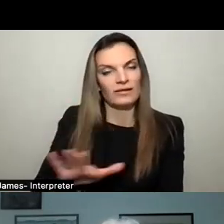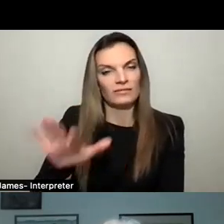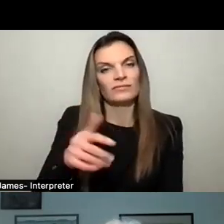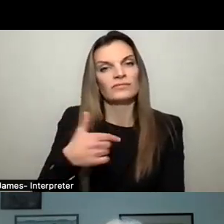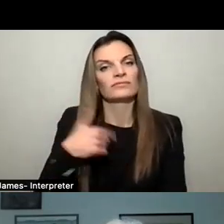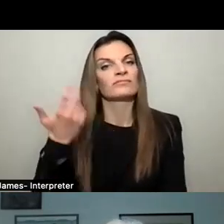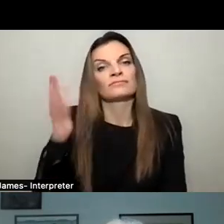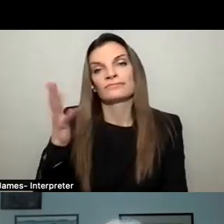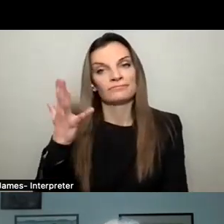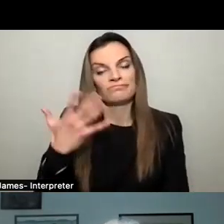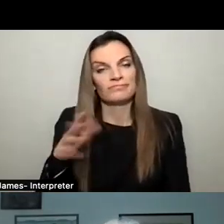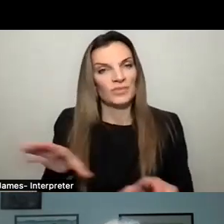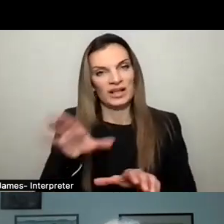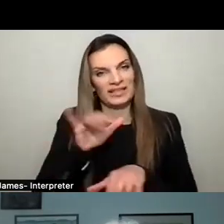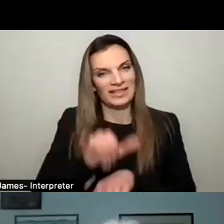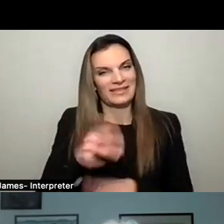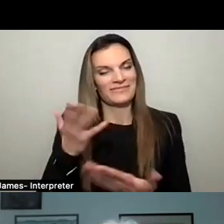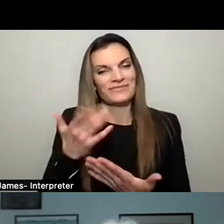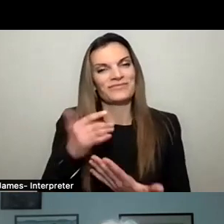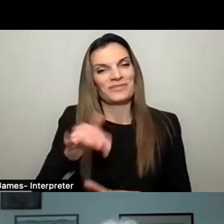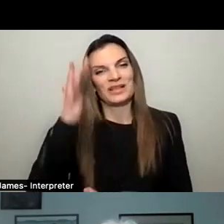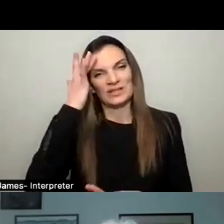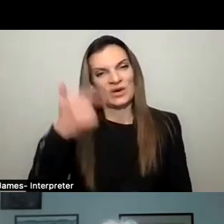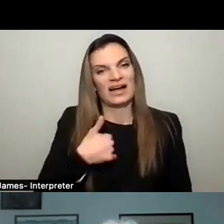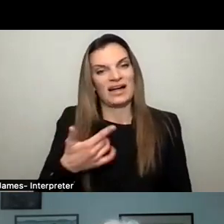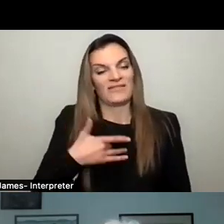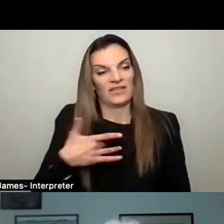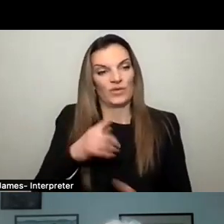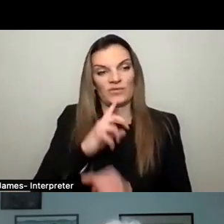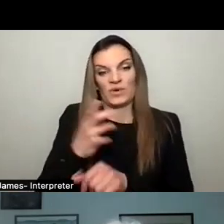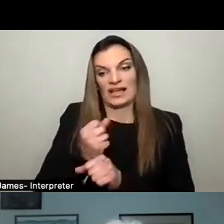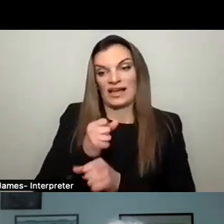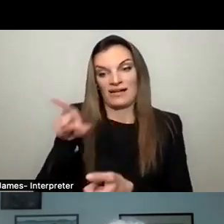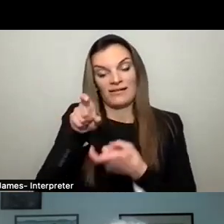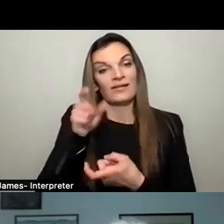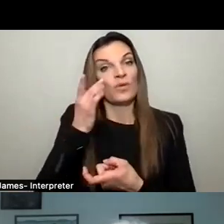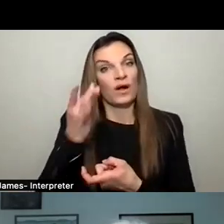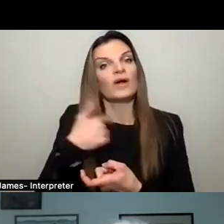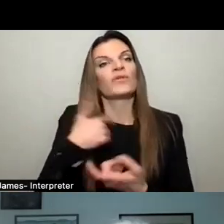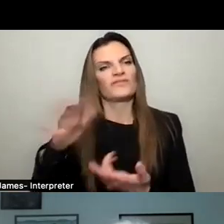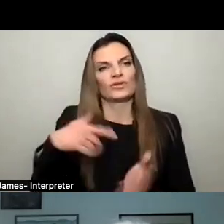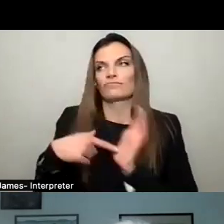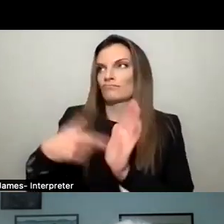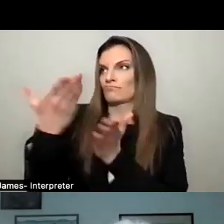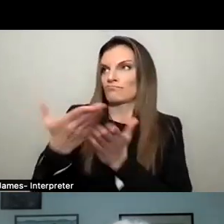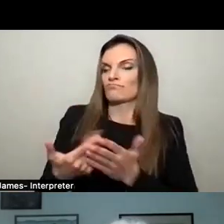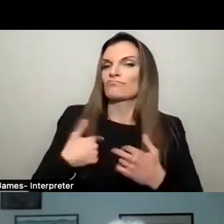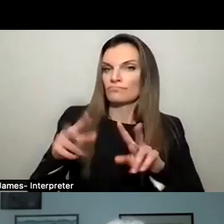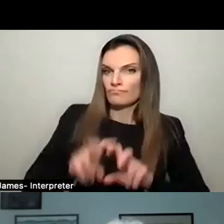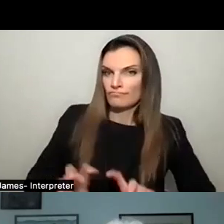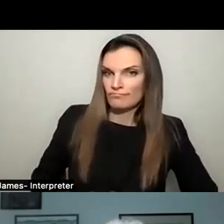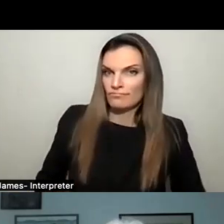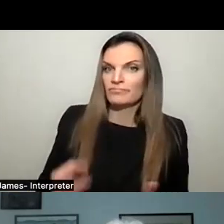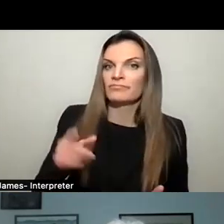working on that. It's one of the reasons I think that we got the grant is because we identified those areas. I think